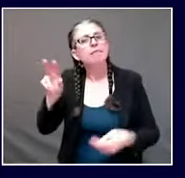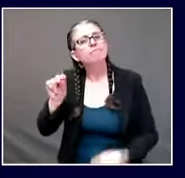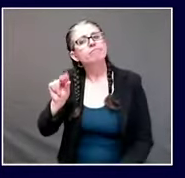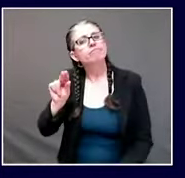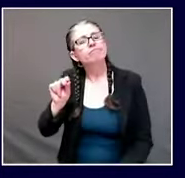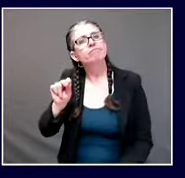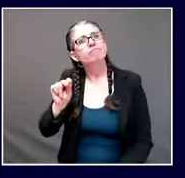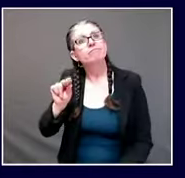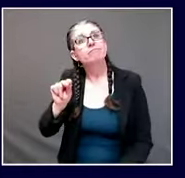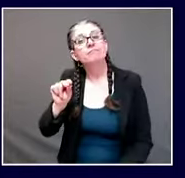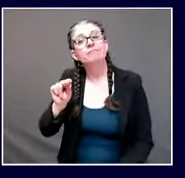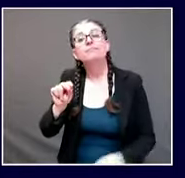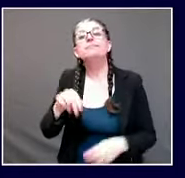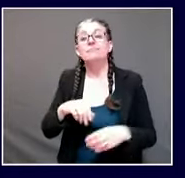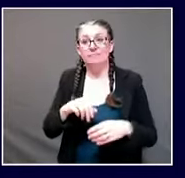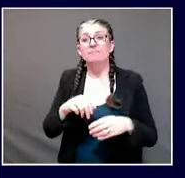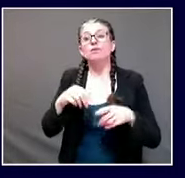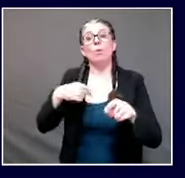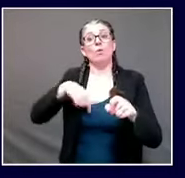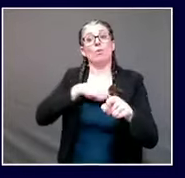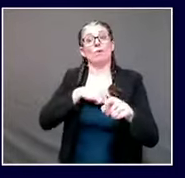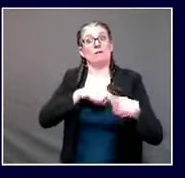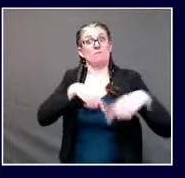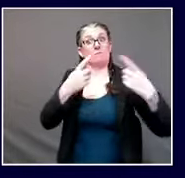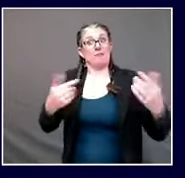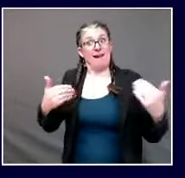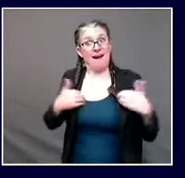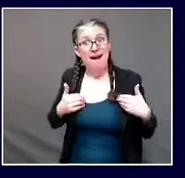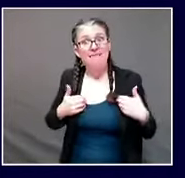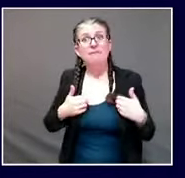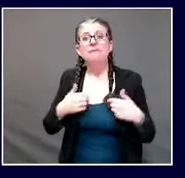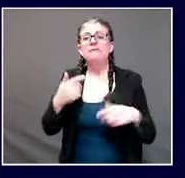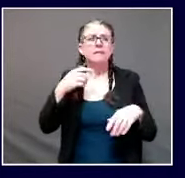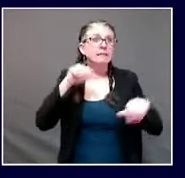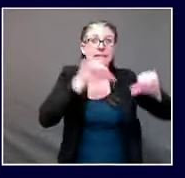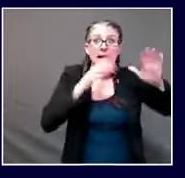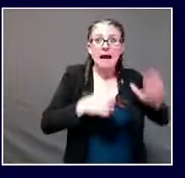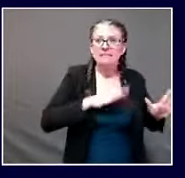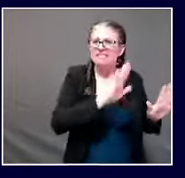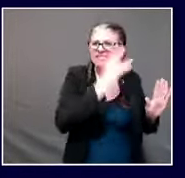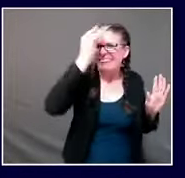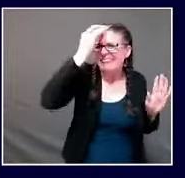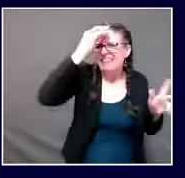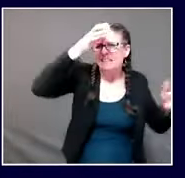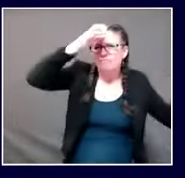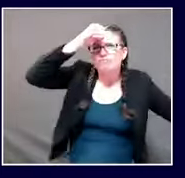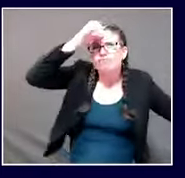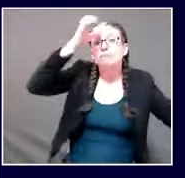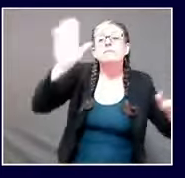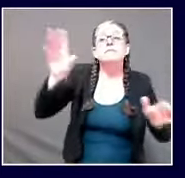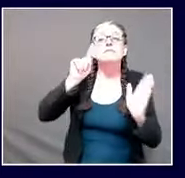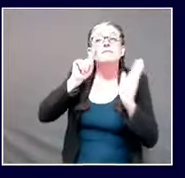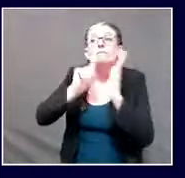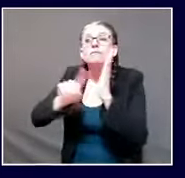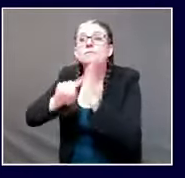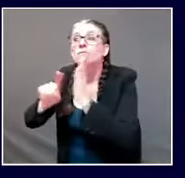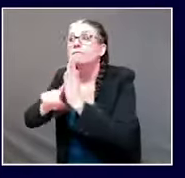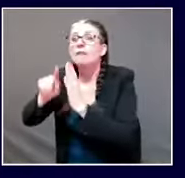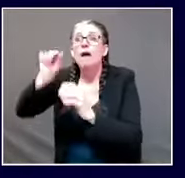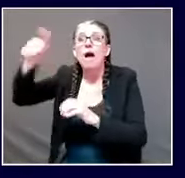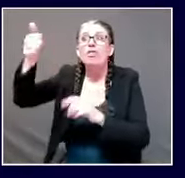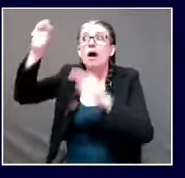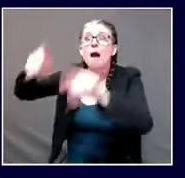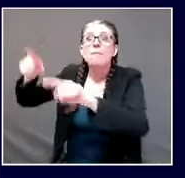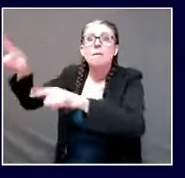disproportionate outsized amounts of transmission that is gatherings of individuals later in the evening who as governor